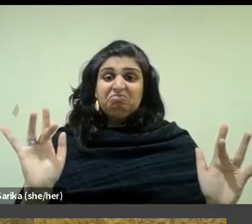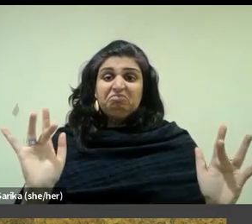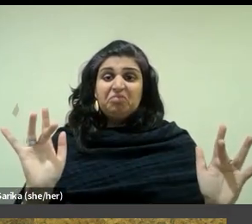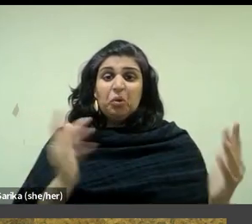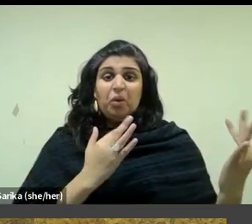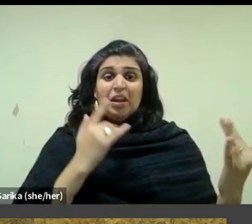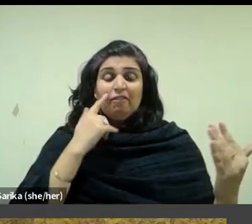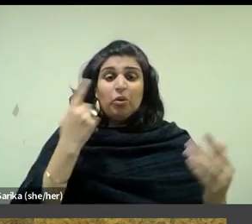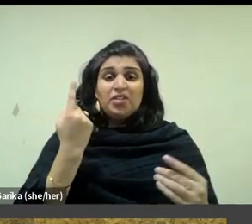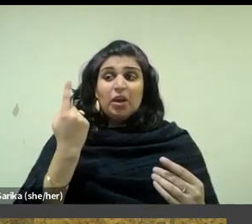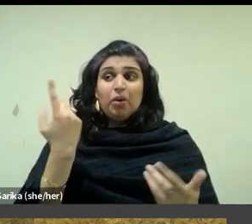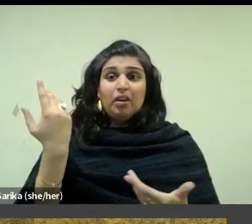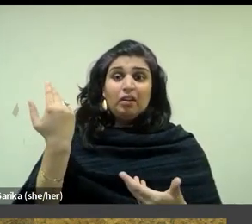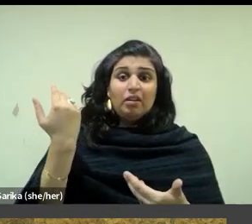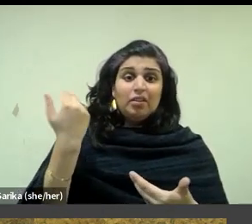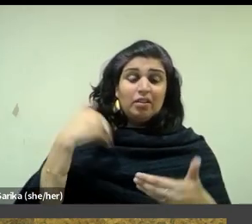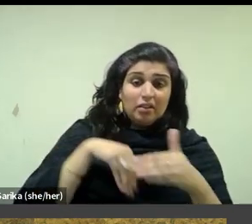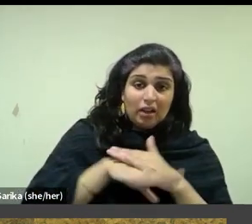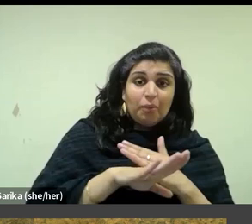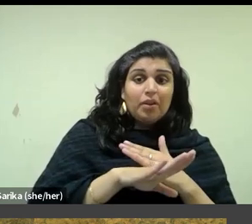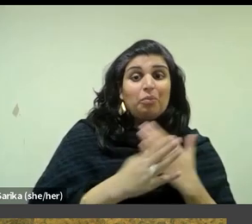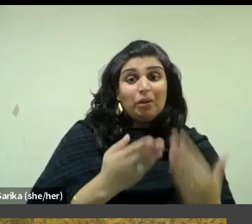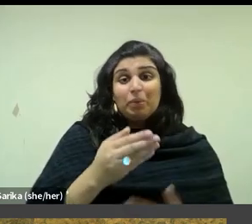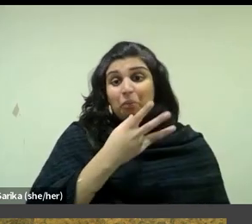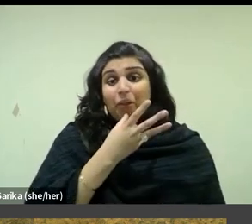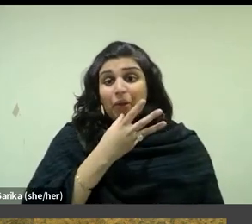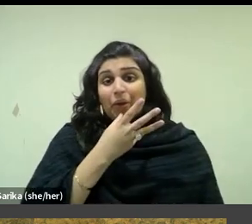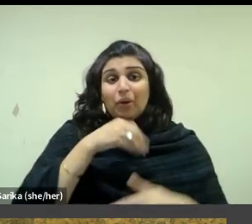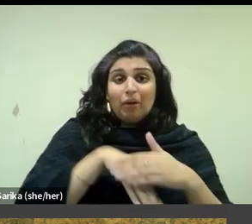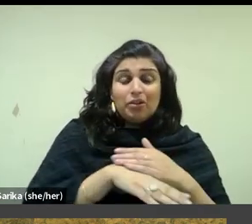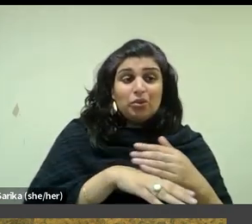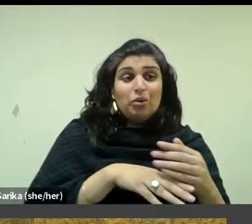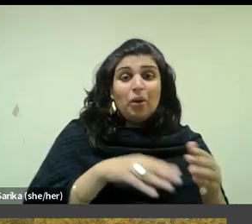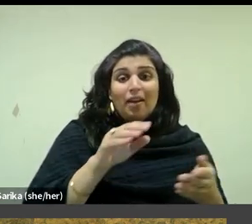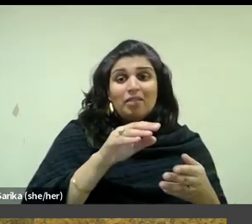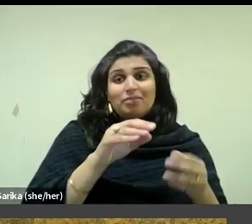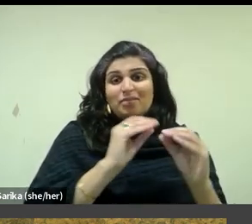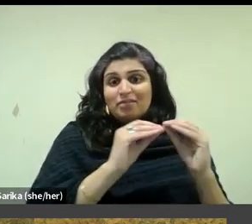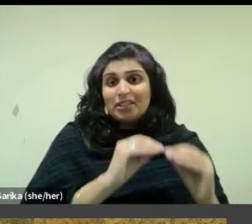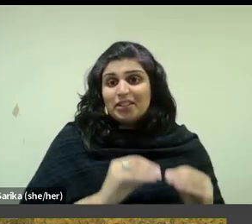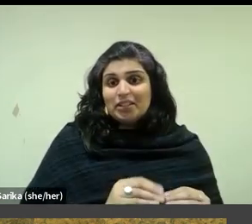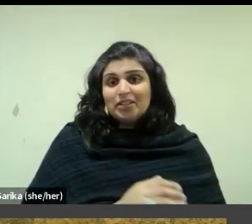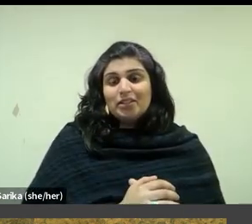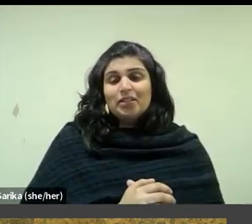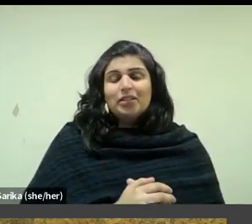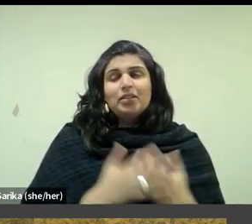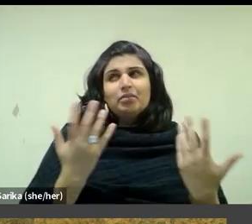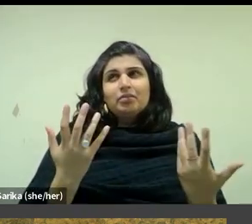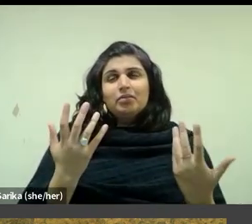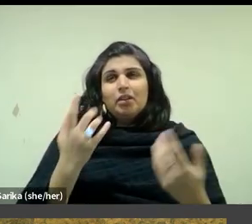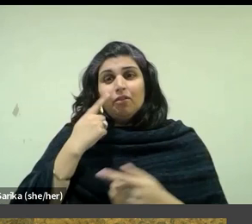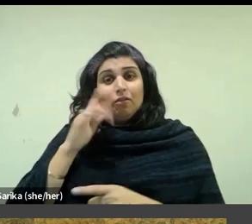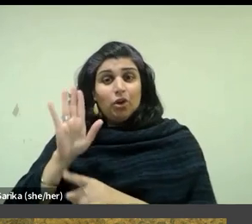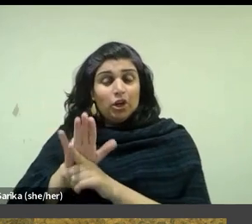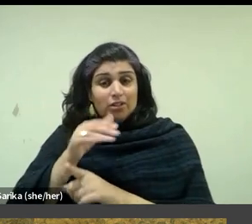it or for a woman, probably this woman, to make it. One cannot help but ask, is it for her